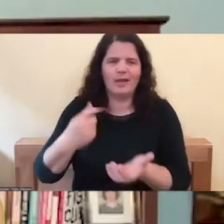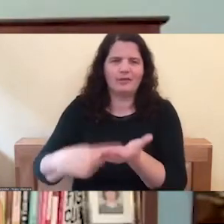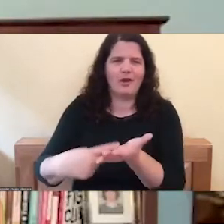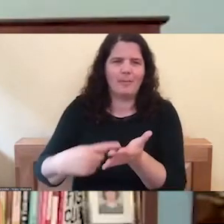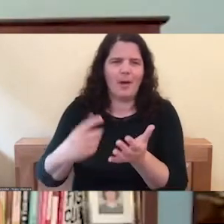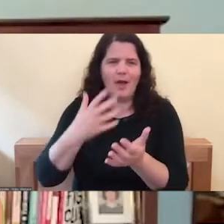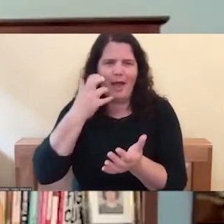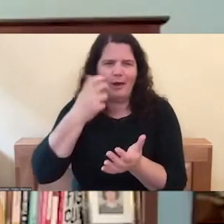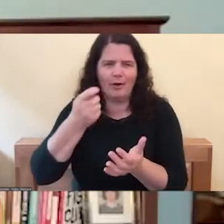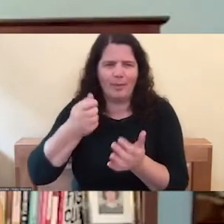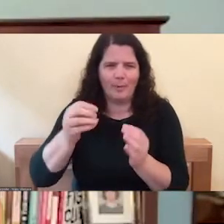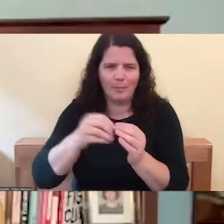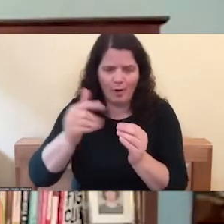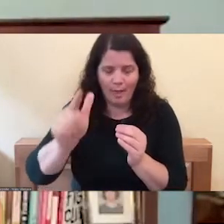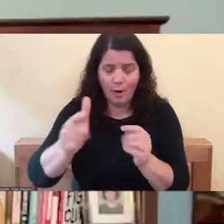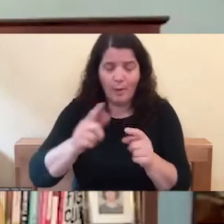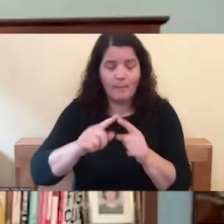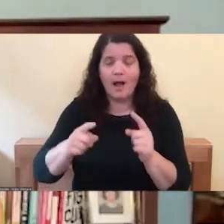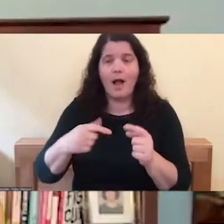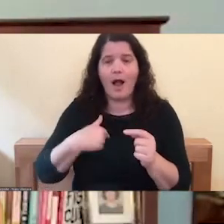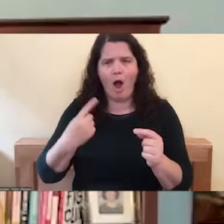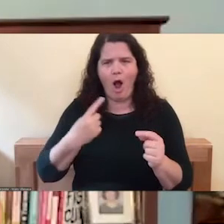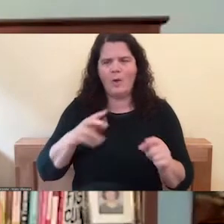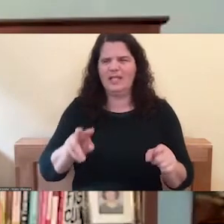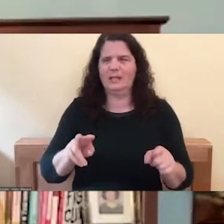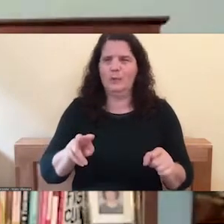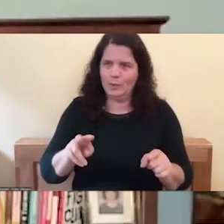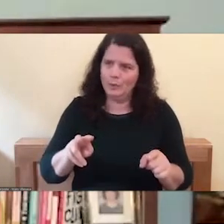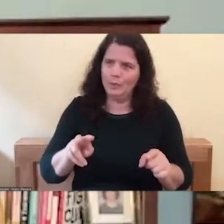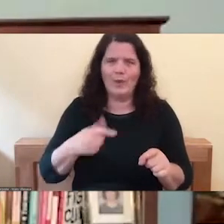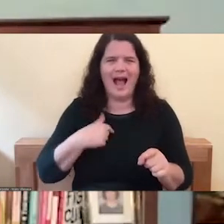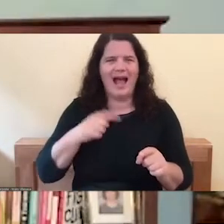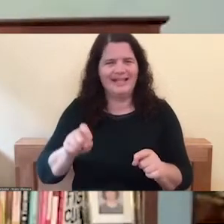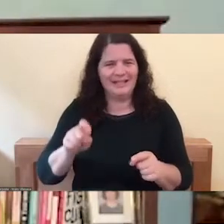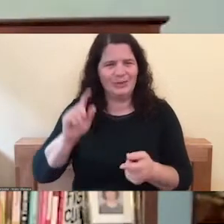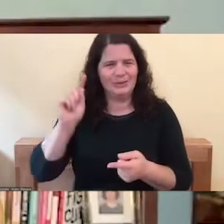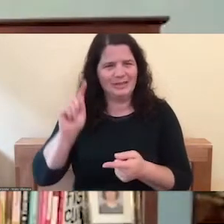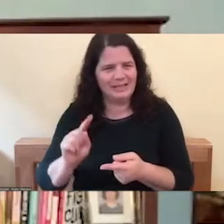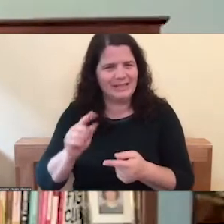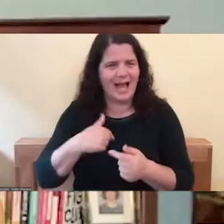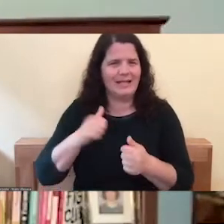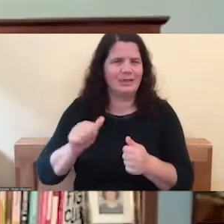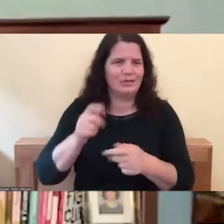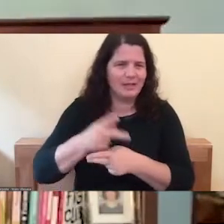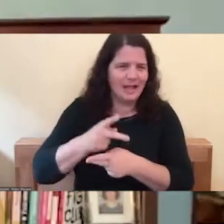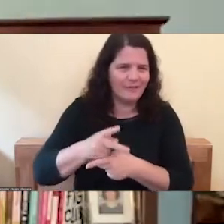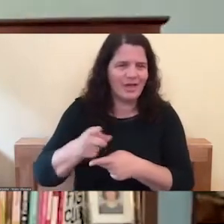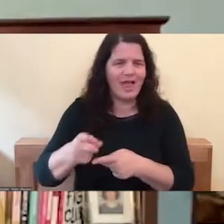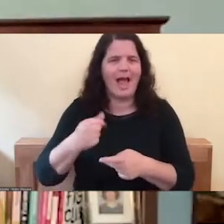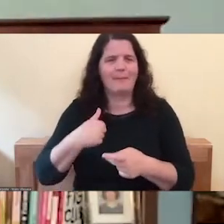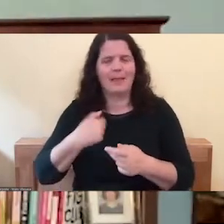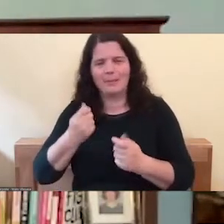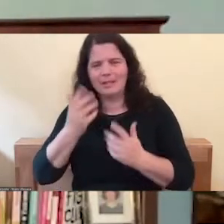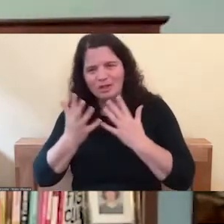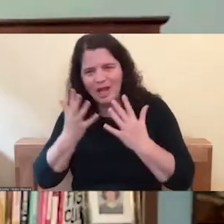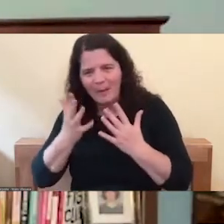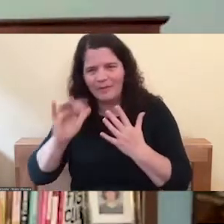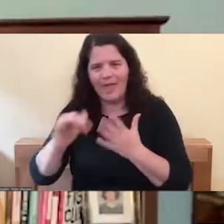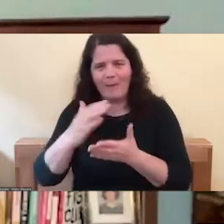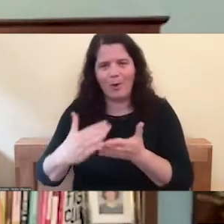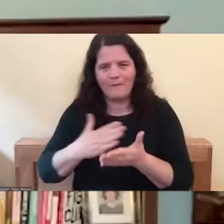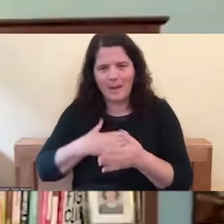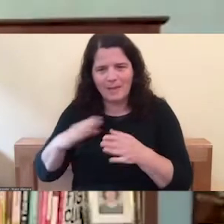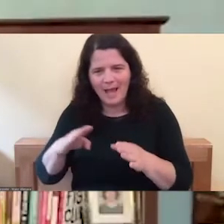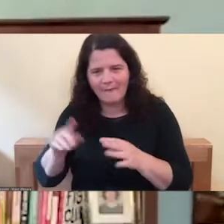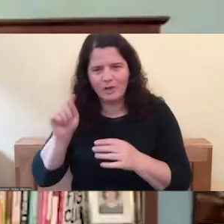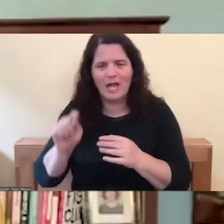um, and I've always seen this as something that I kind of need to manage. I've always, you know, maybe had some shame around it. Um,